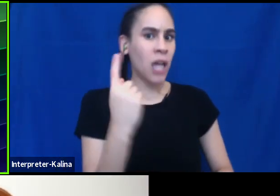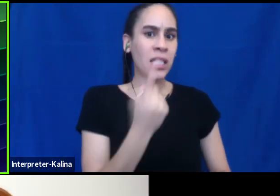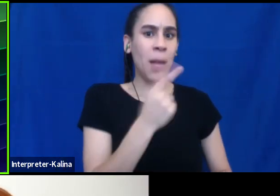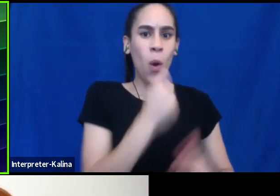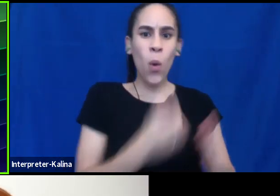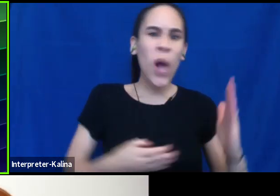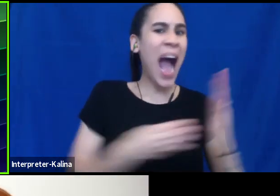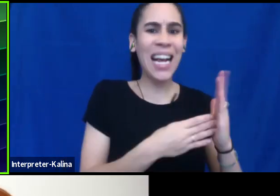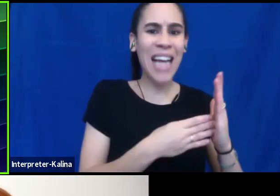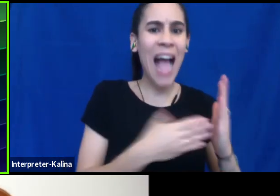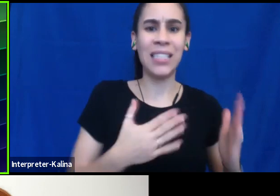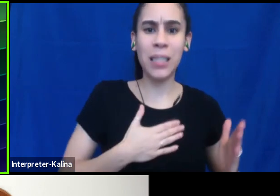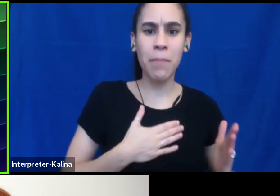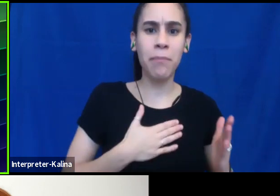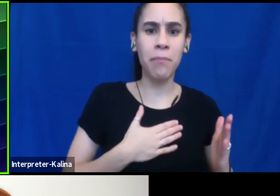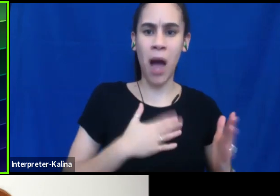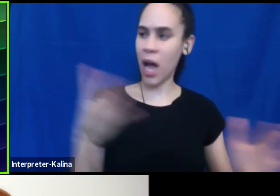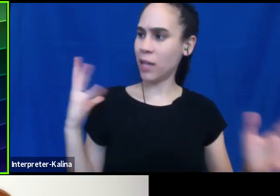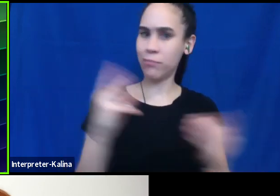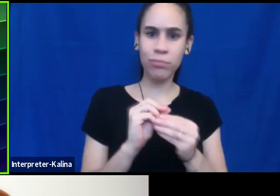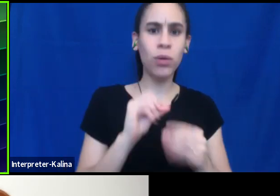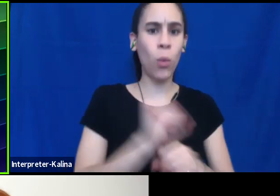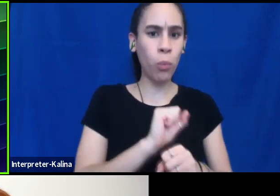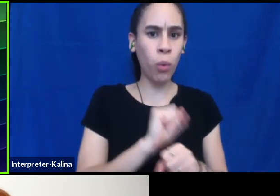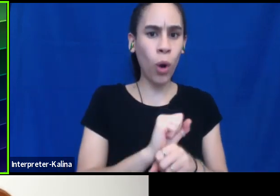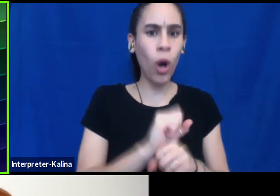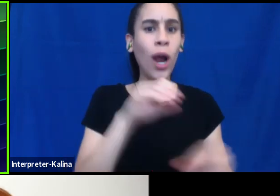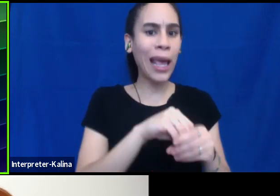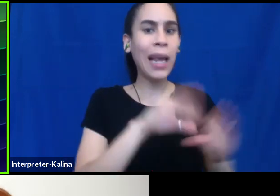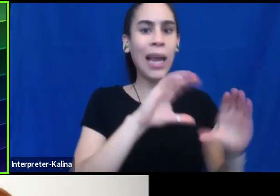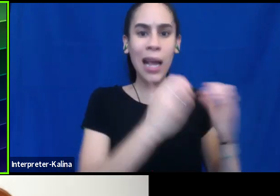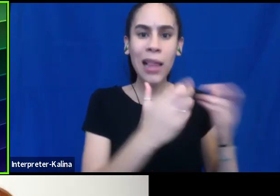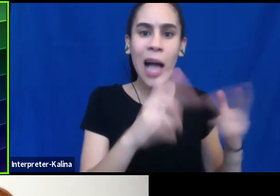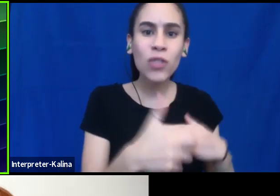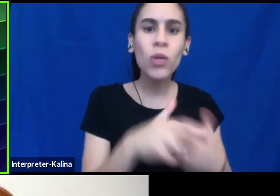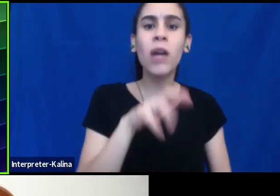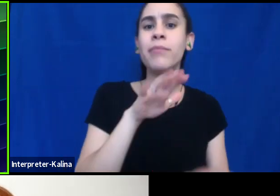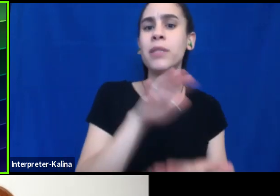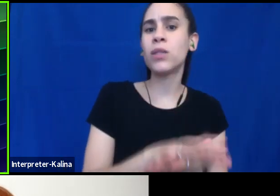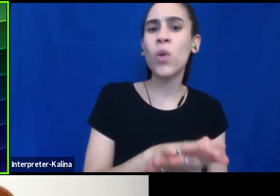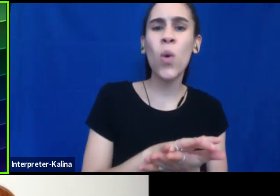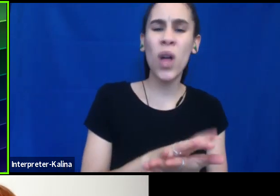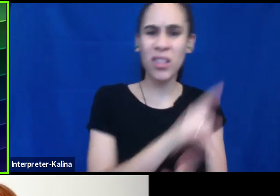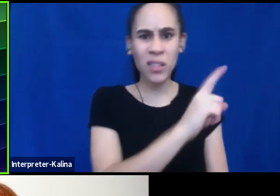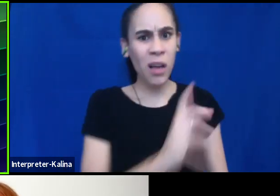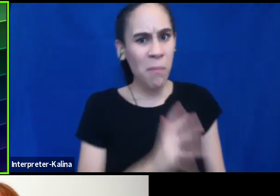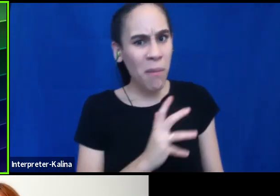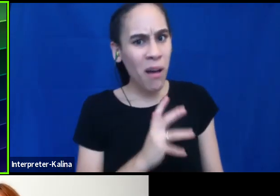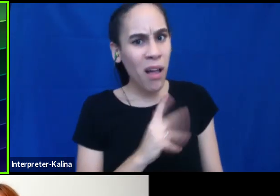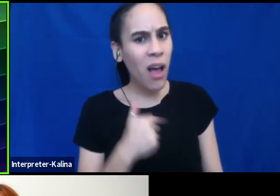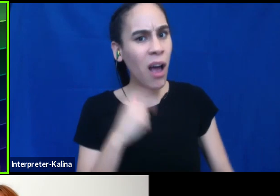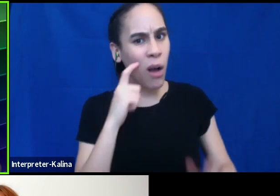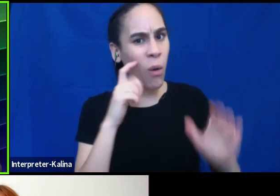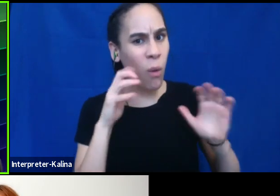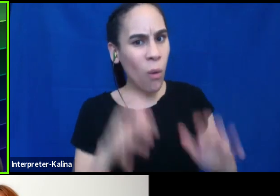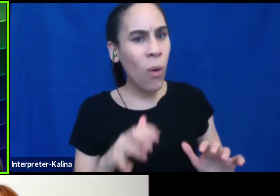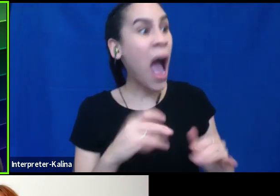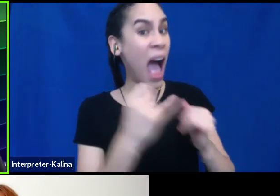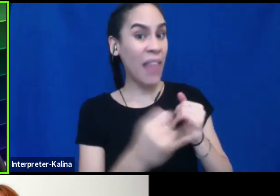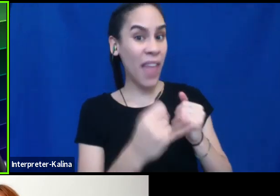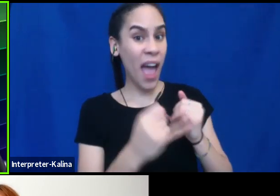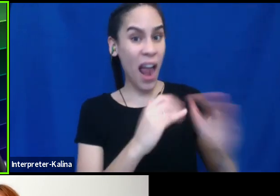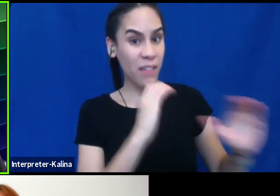inclusion in the classrooms, um, and in schools in, in such a, in such a polite way. So I, I did at the end of the